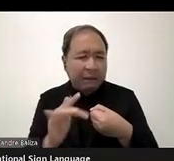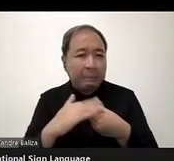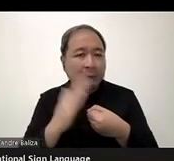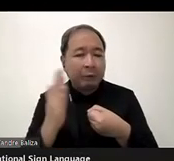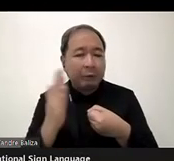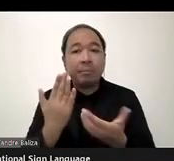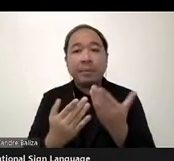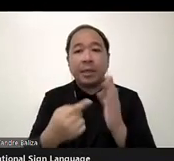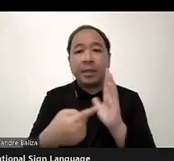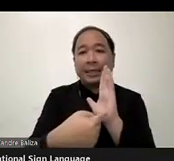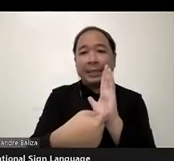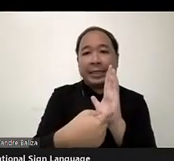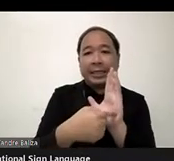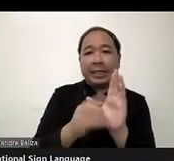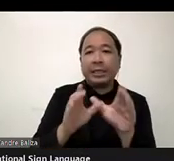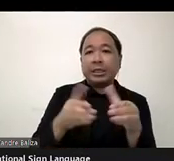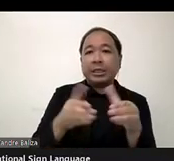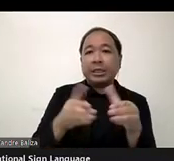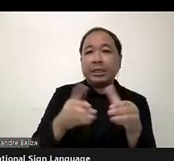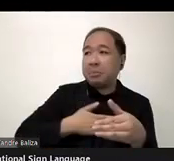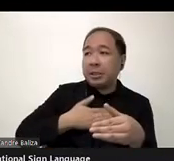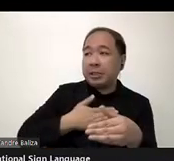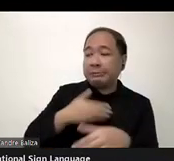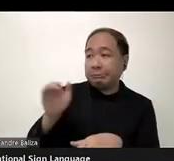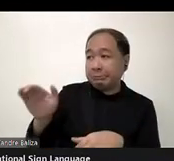team send her a request? She dropped off.